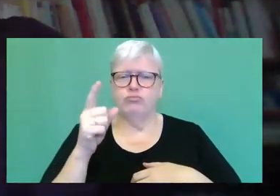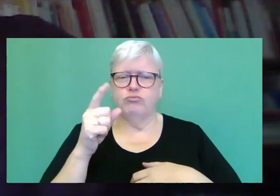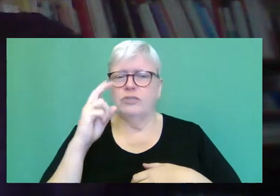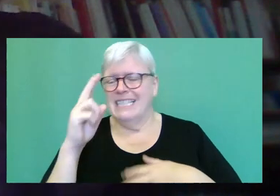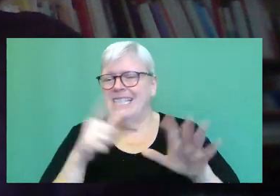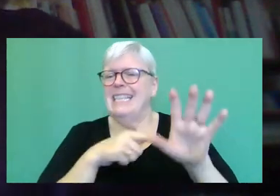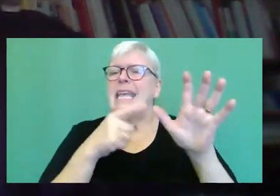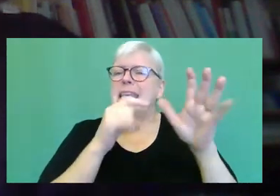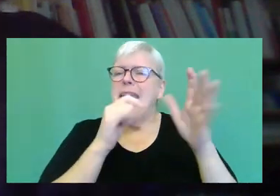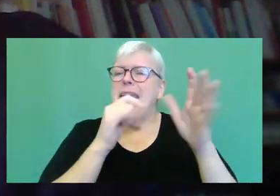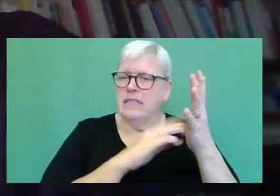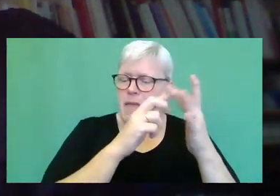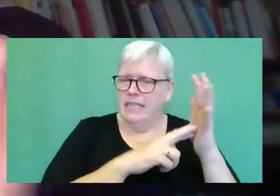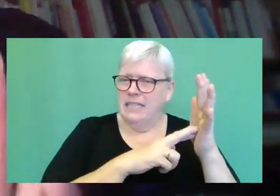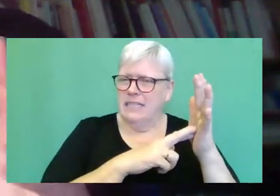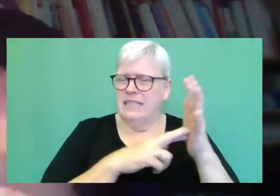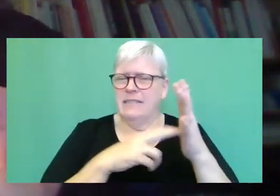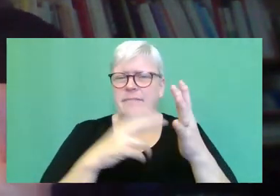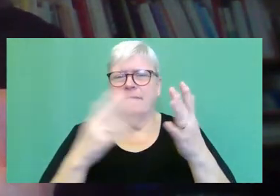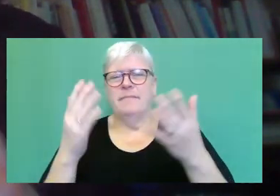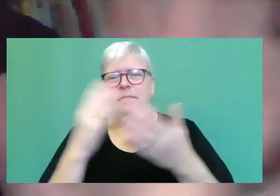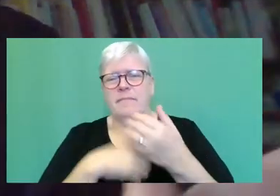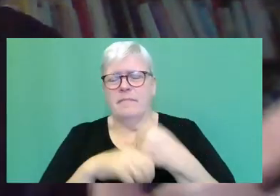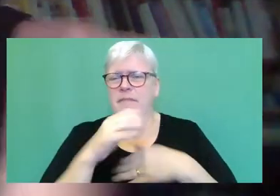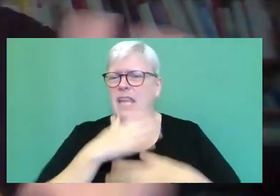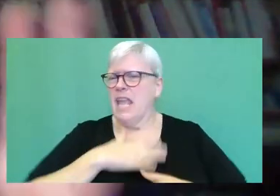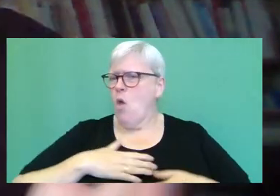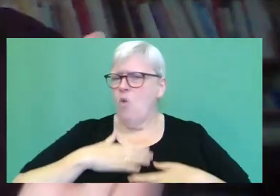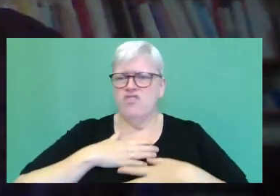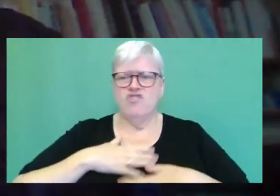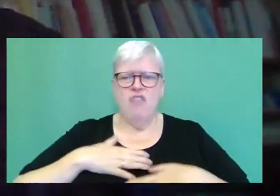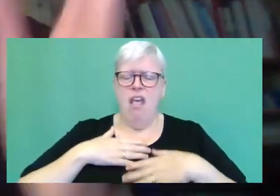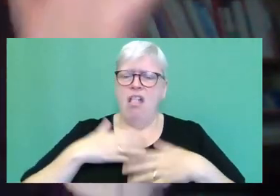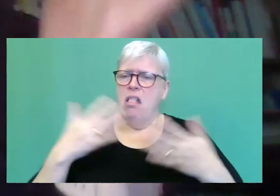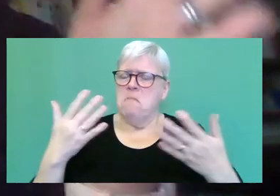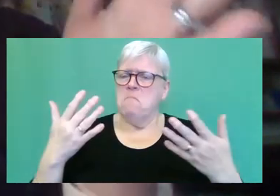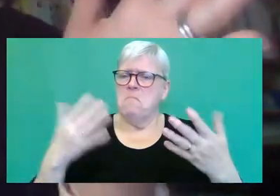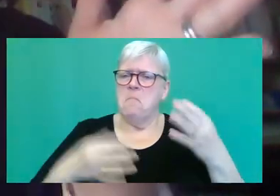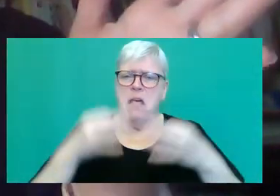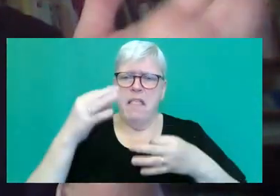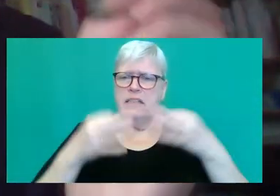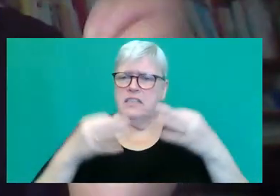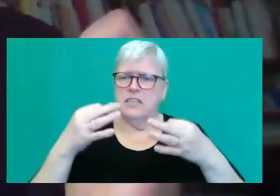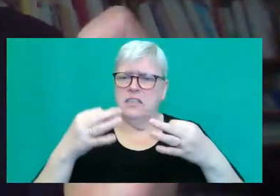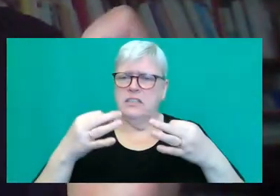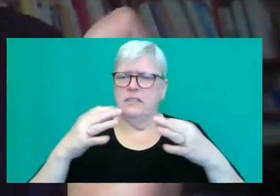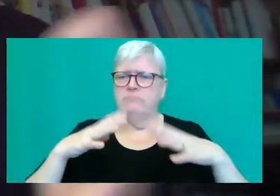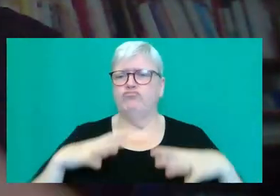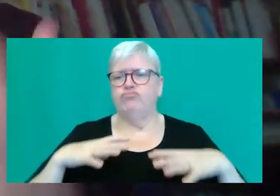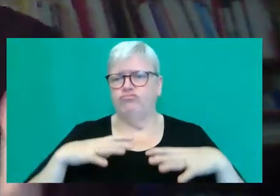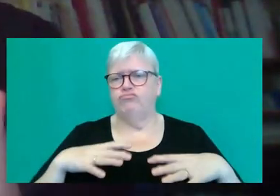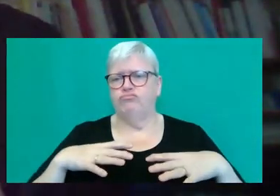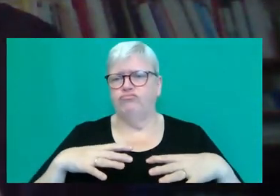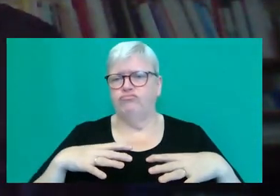state of, well, I guess almost kind of emotional, as well as sort of political kind of sedation, right? She